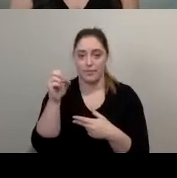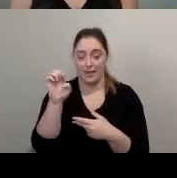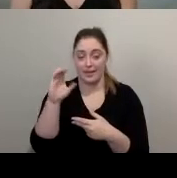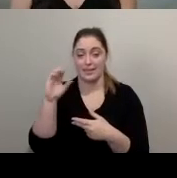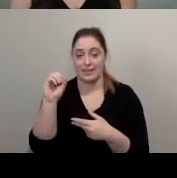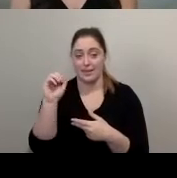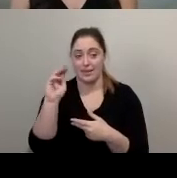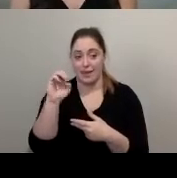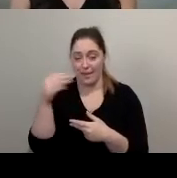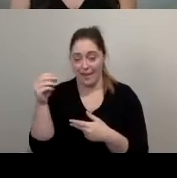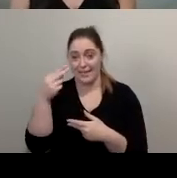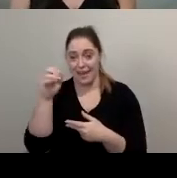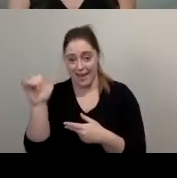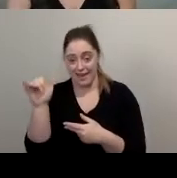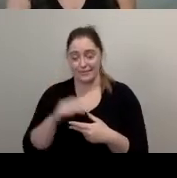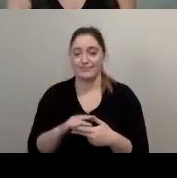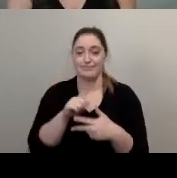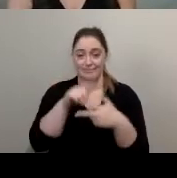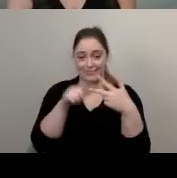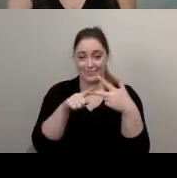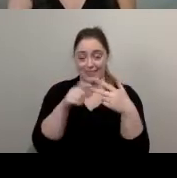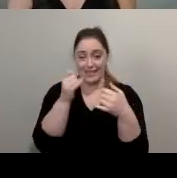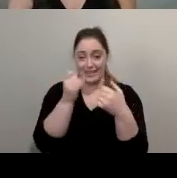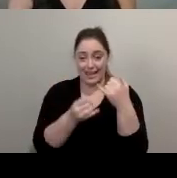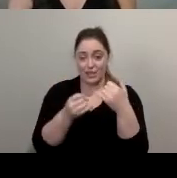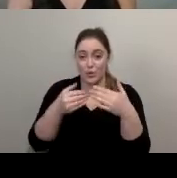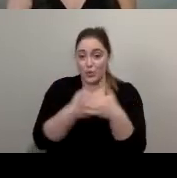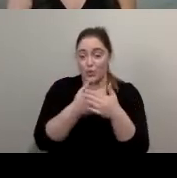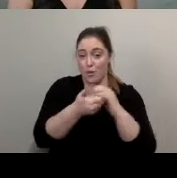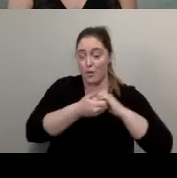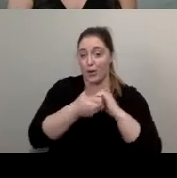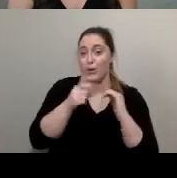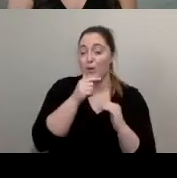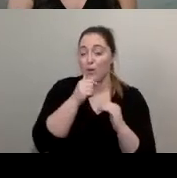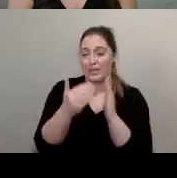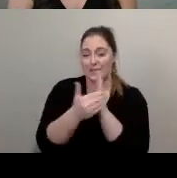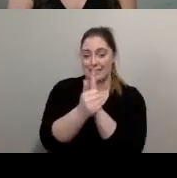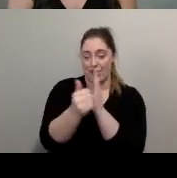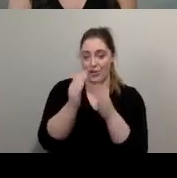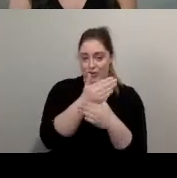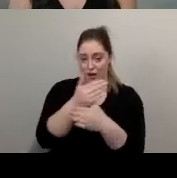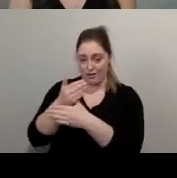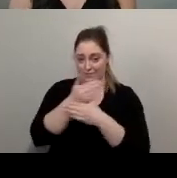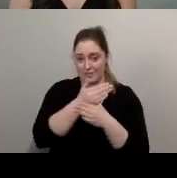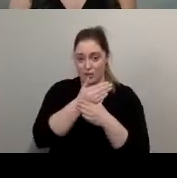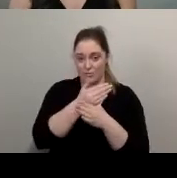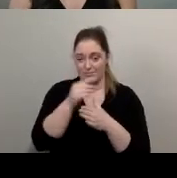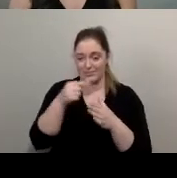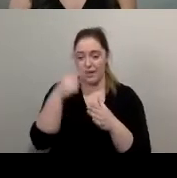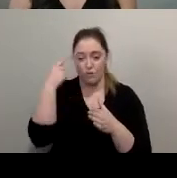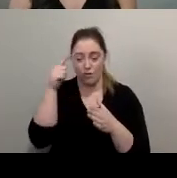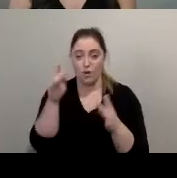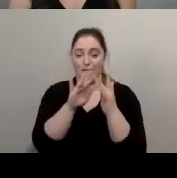skillshare who's the newest global owner of creative mornings global skillshare is an online learning community where